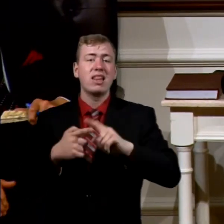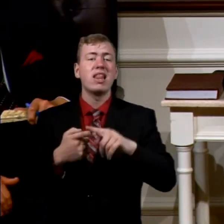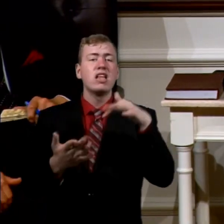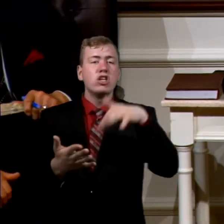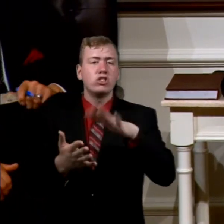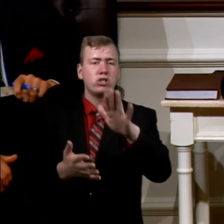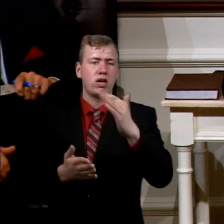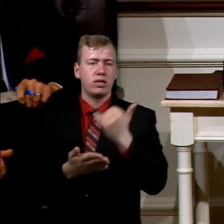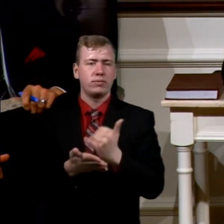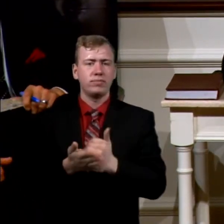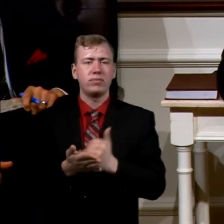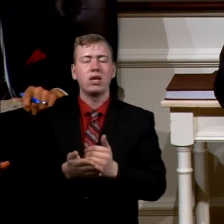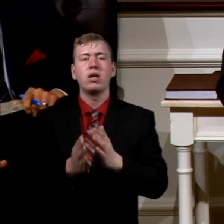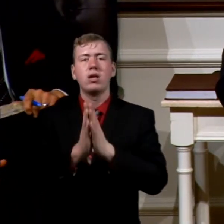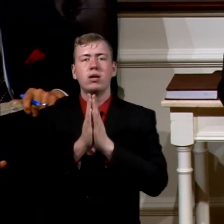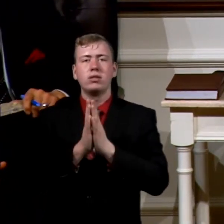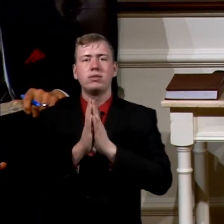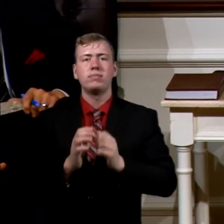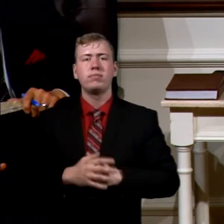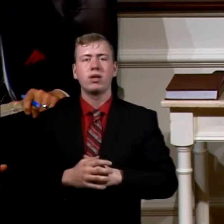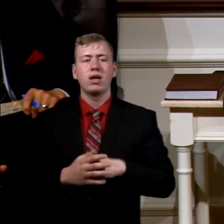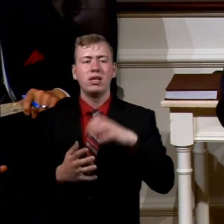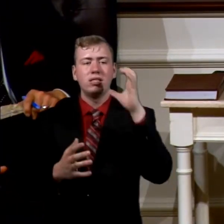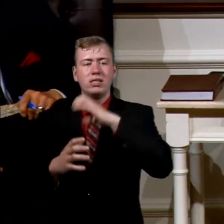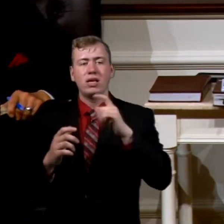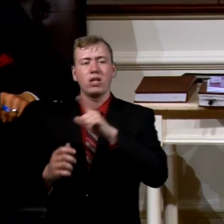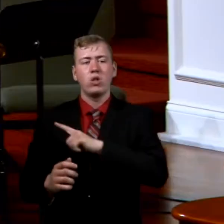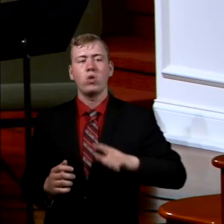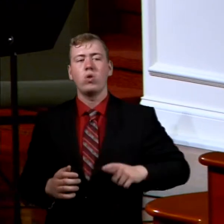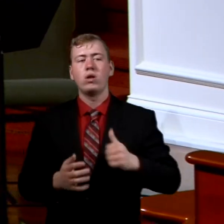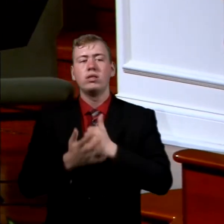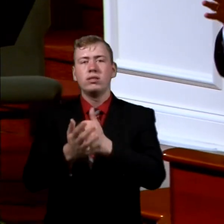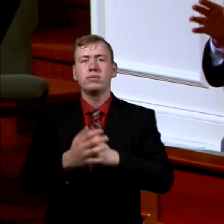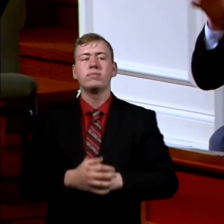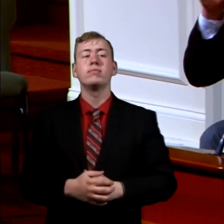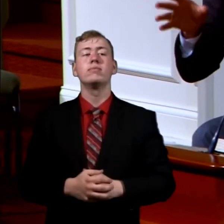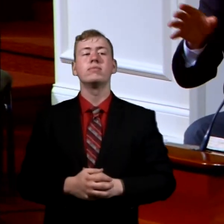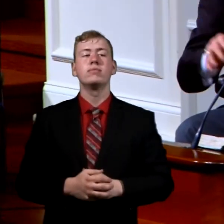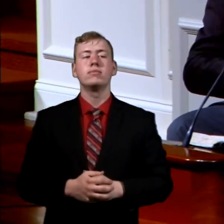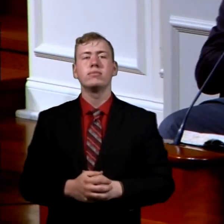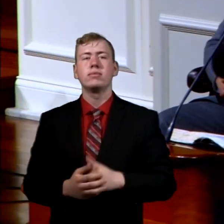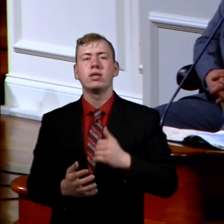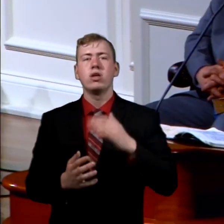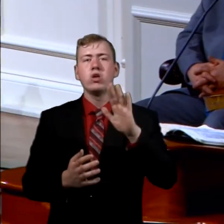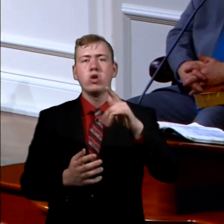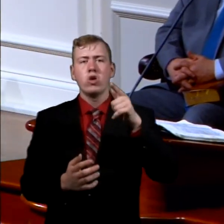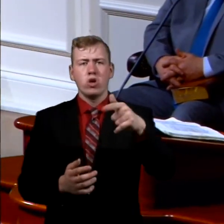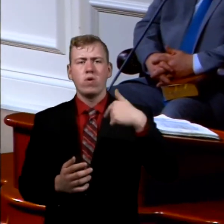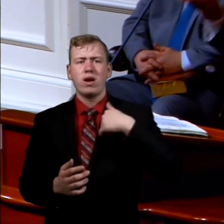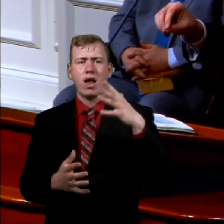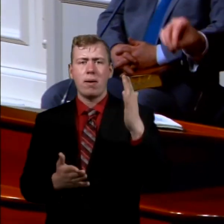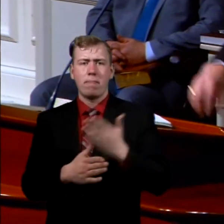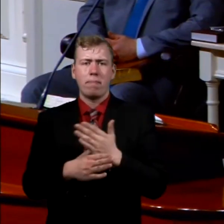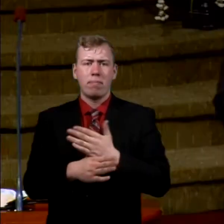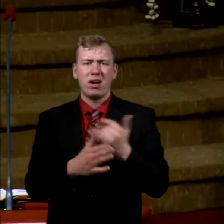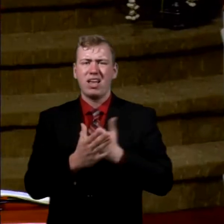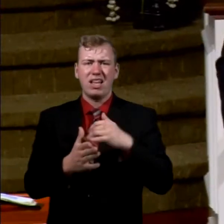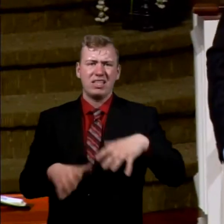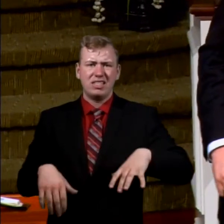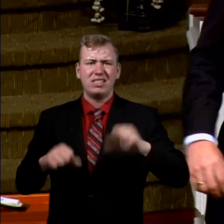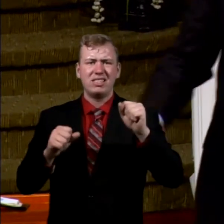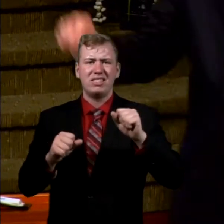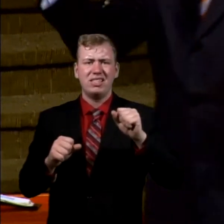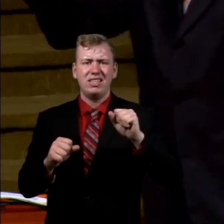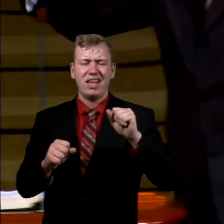lesson. Pray. Seek the Lord's help. Hey, you and I are partners because it does take perception. It does